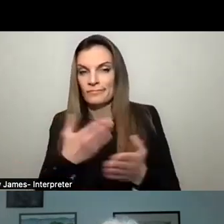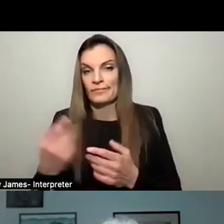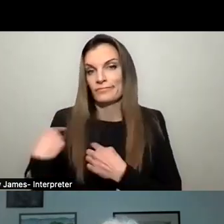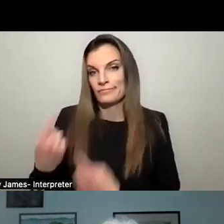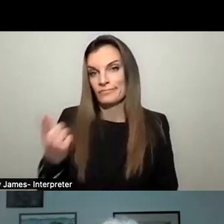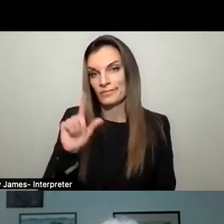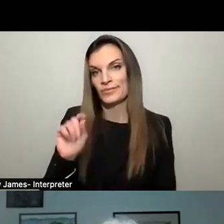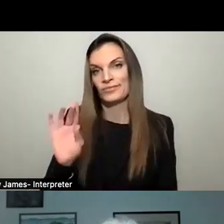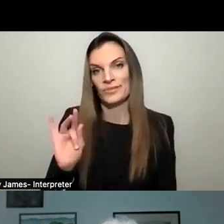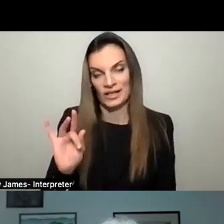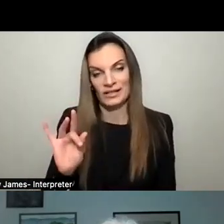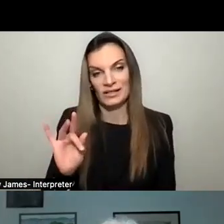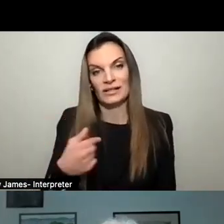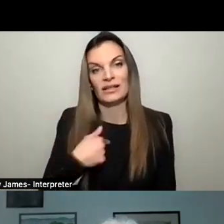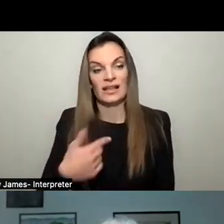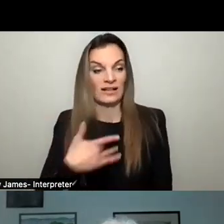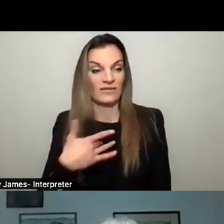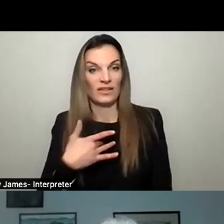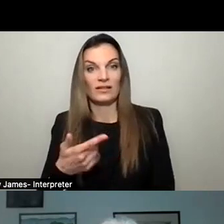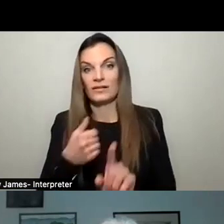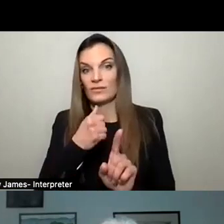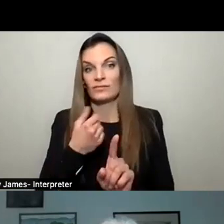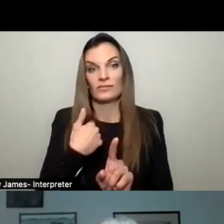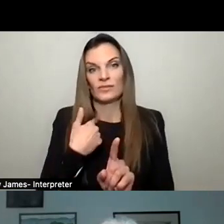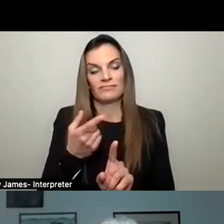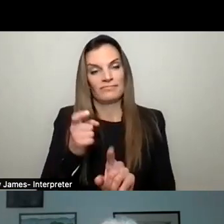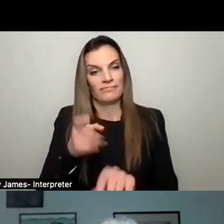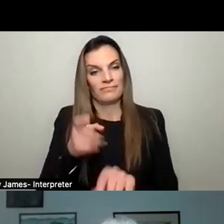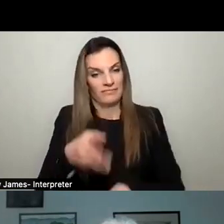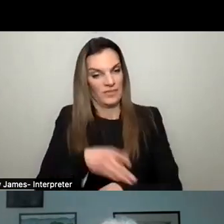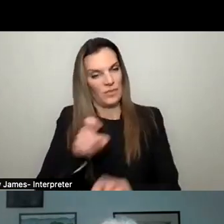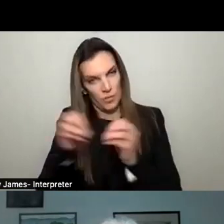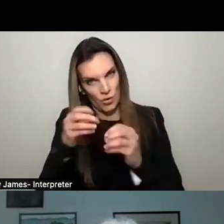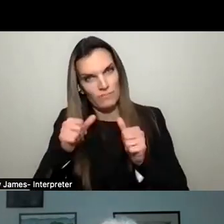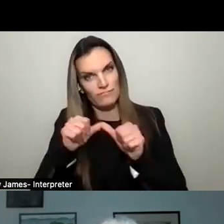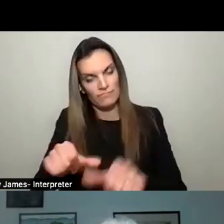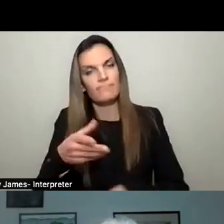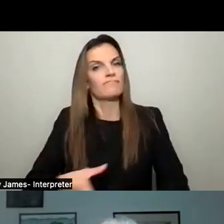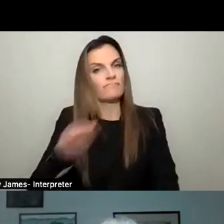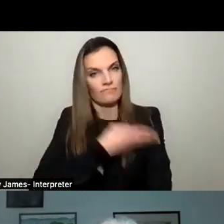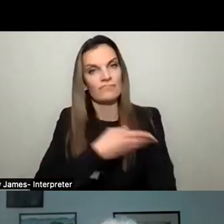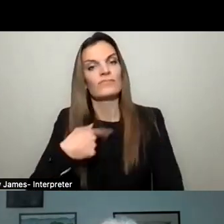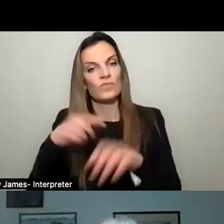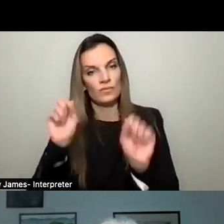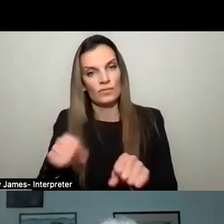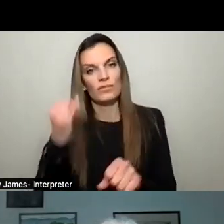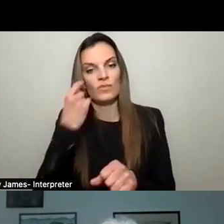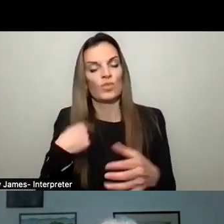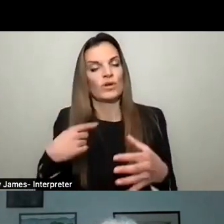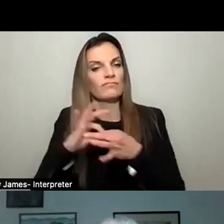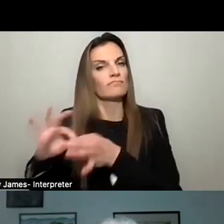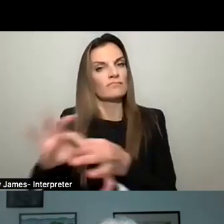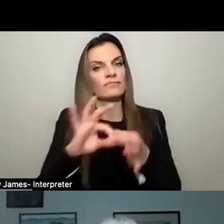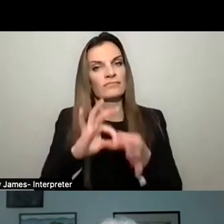I don't feel in my mind that we've had the traction we could have. If we work together as a community, we can take those individual portions of our